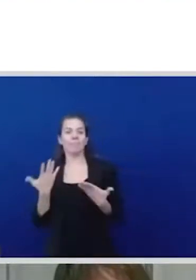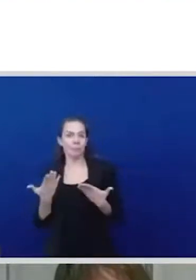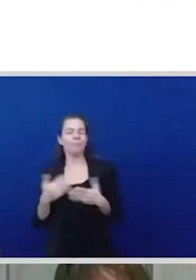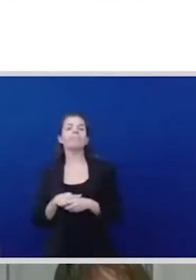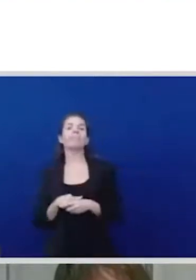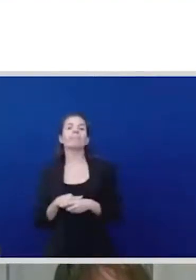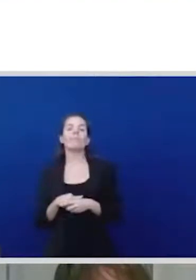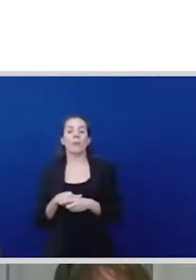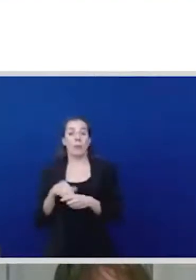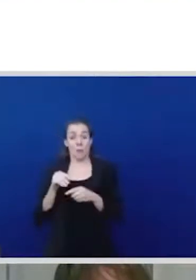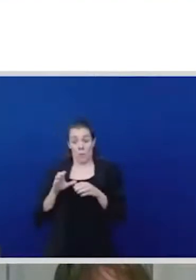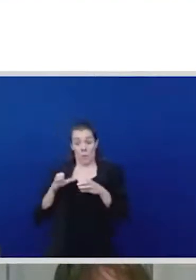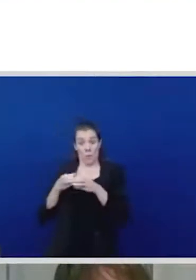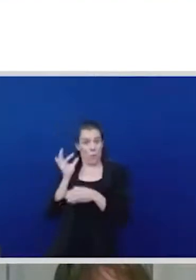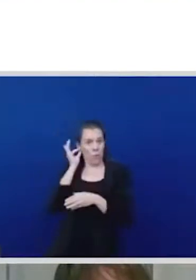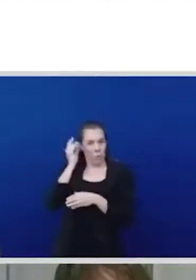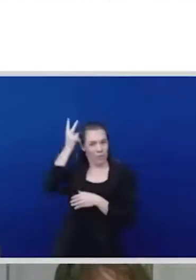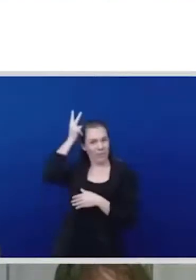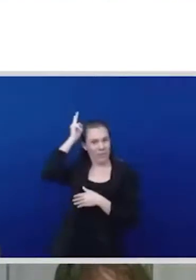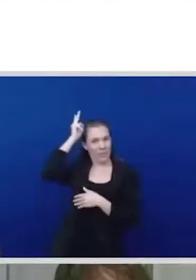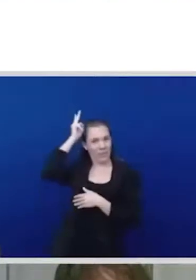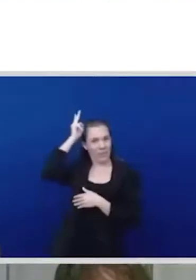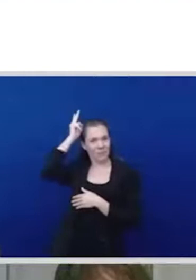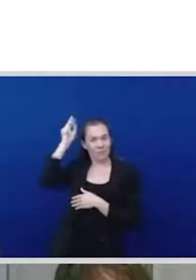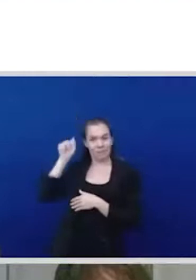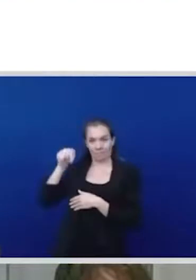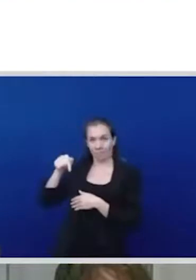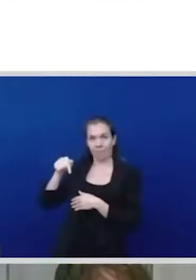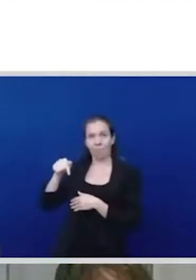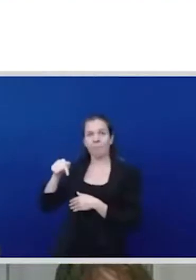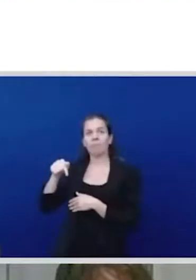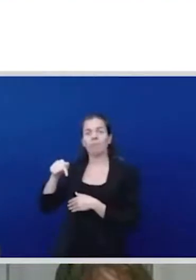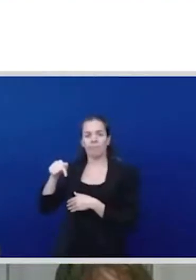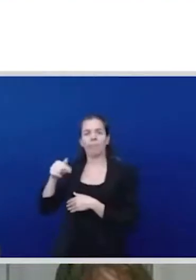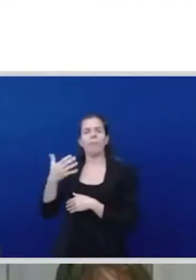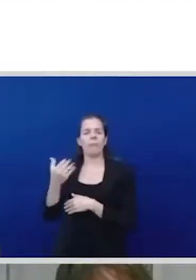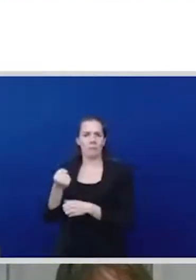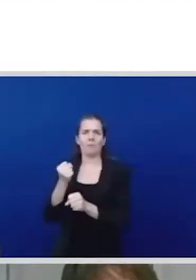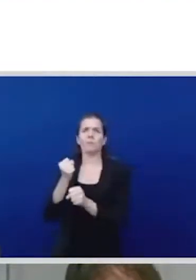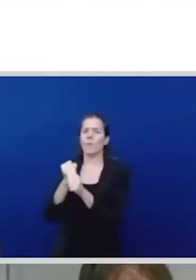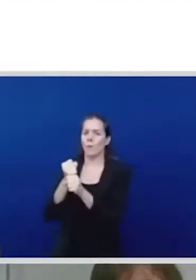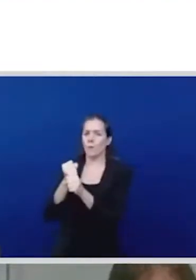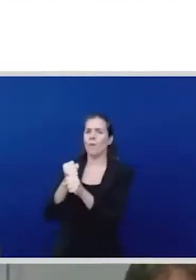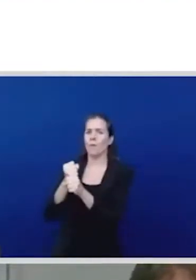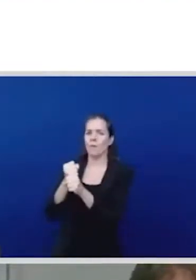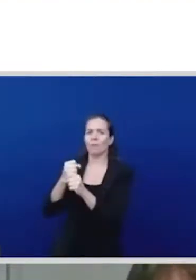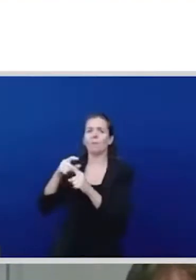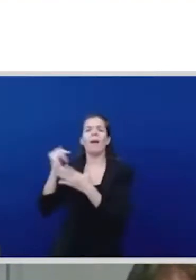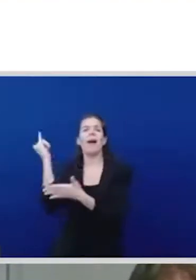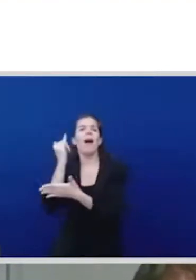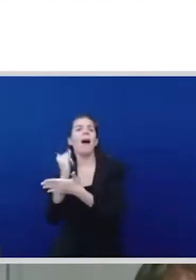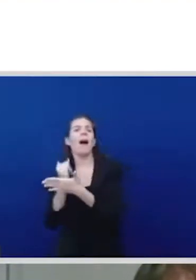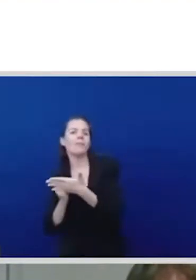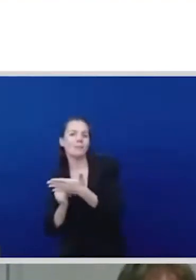that tells their story or what their traditional knowledge is of you know because indigenous people have a oral history of passing